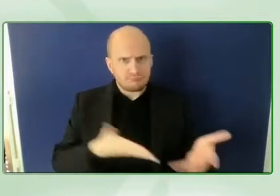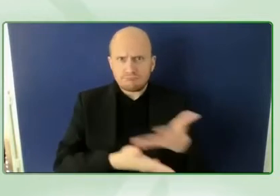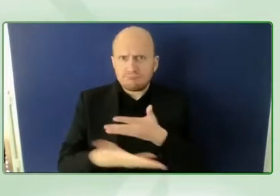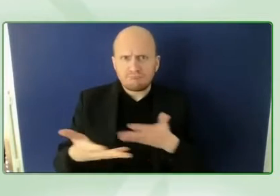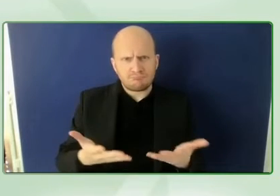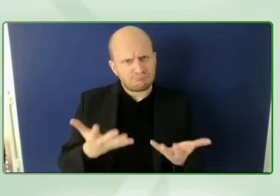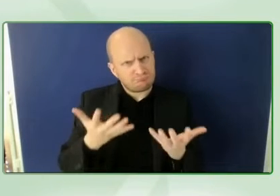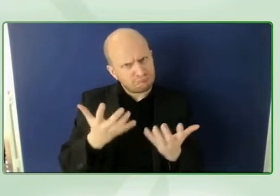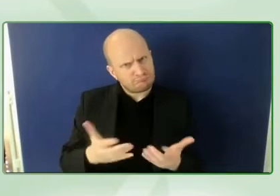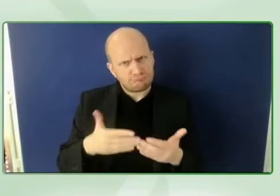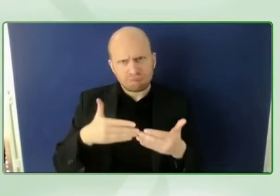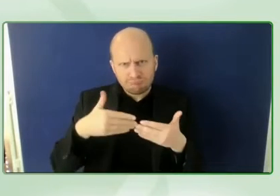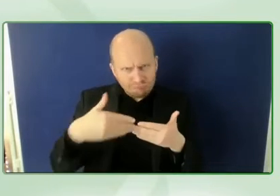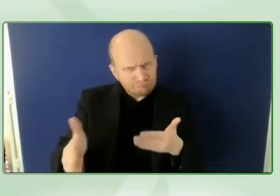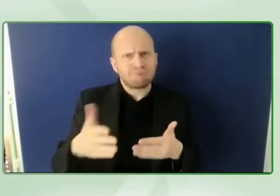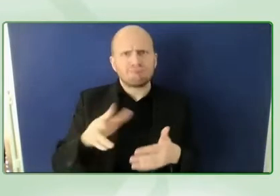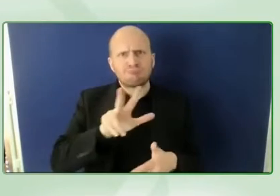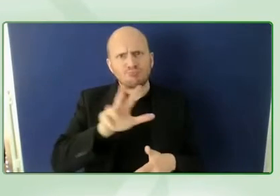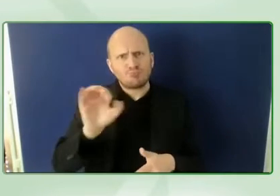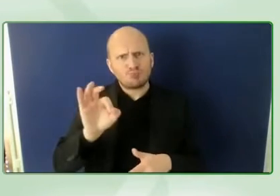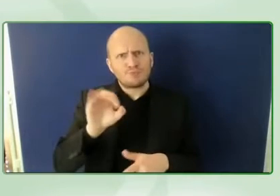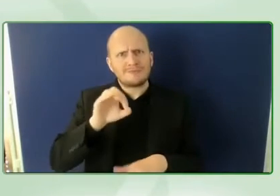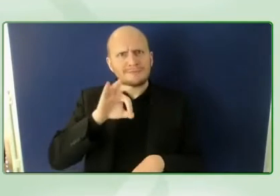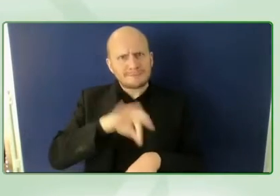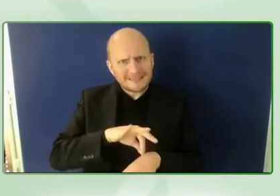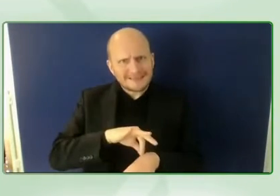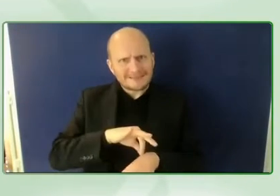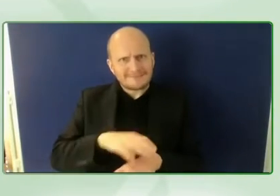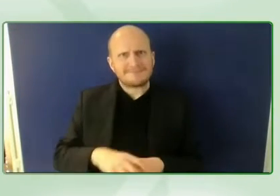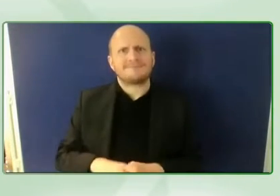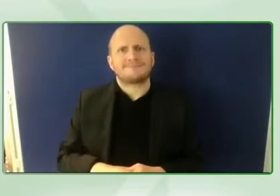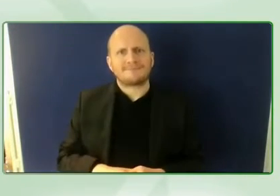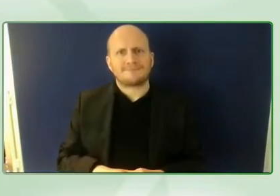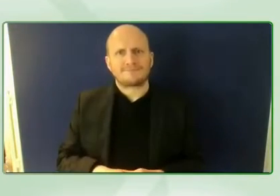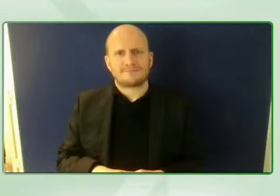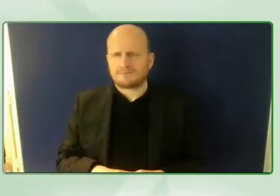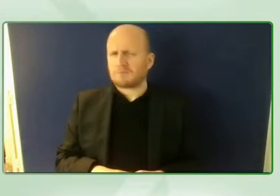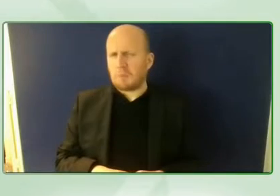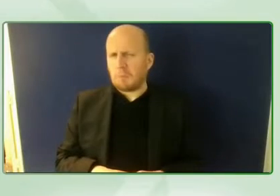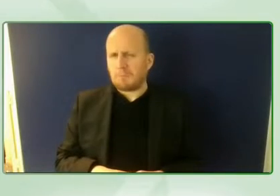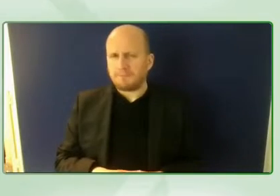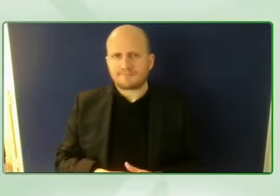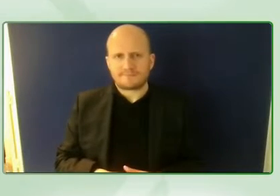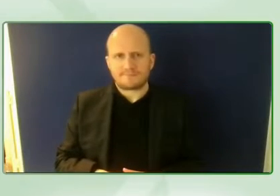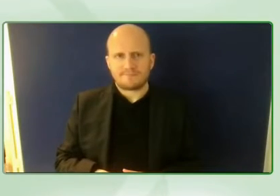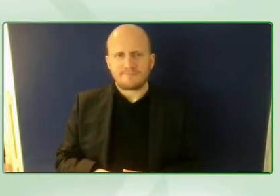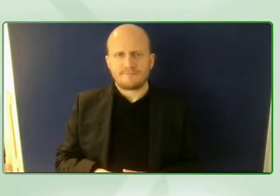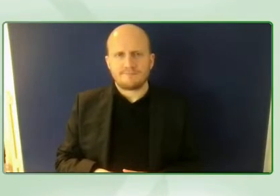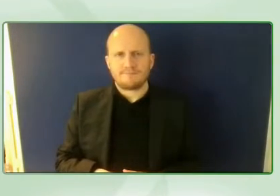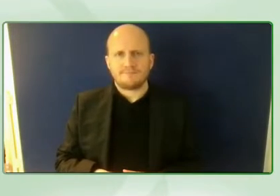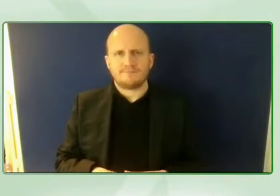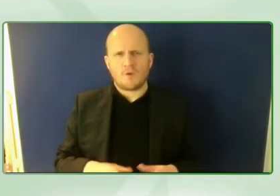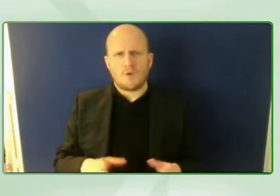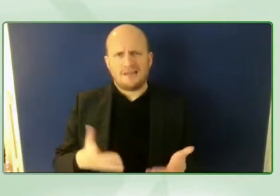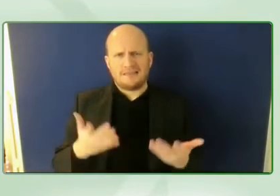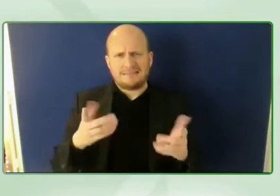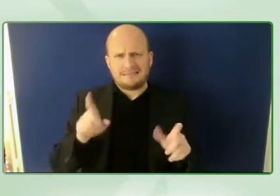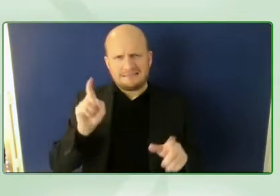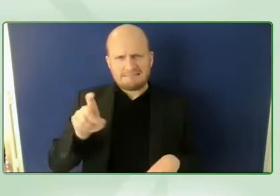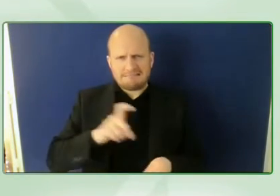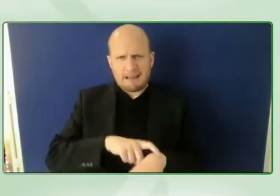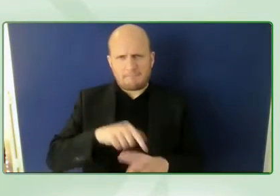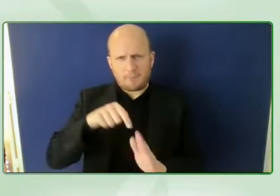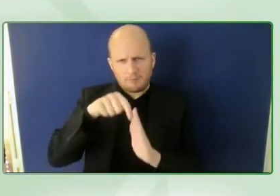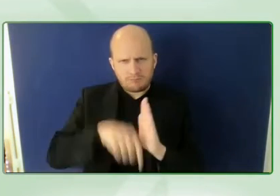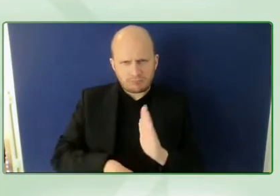about namely we the 15 and that truly deserves time and attention so my name is ramton weiss i